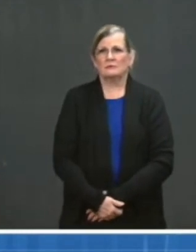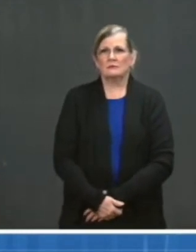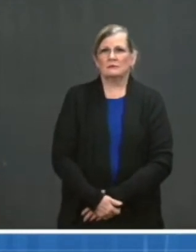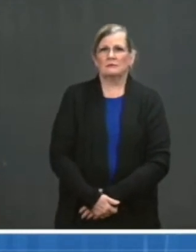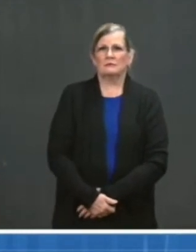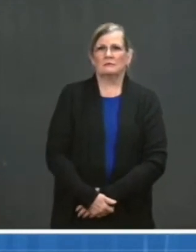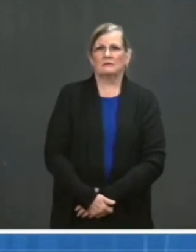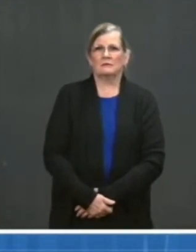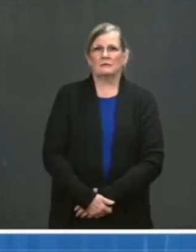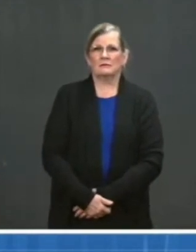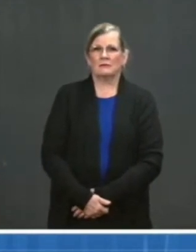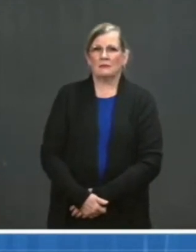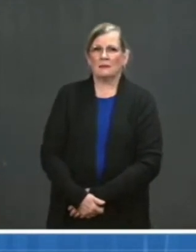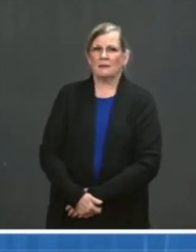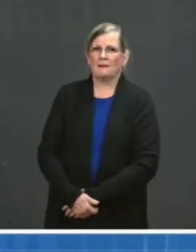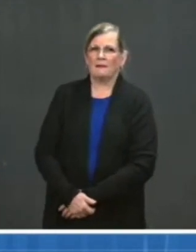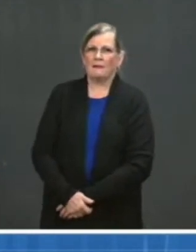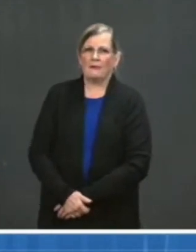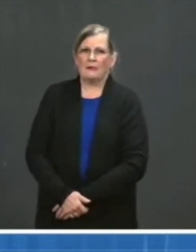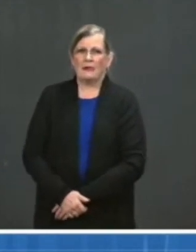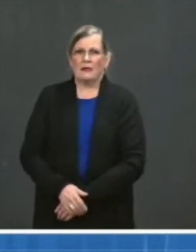Brian Karam, Bulwark.